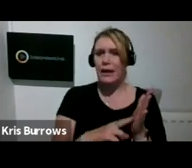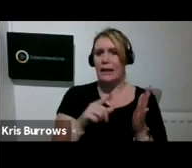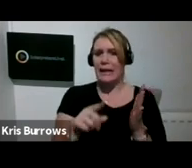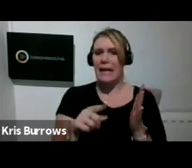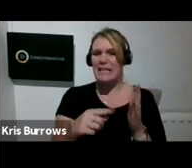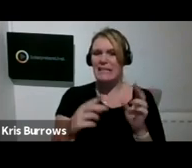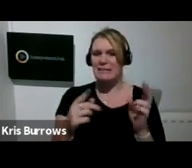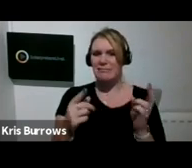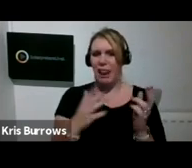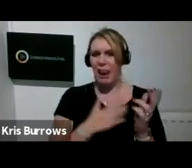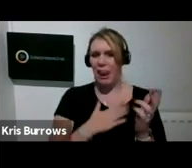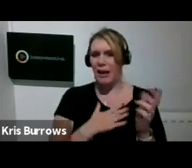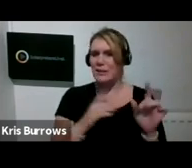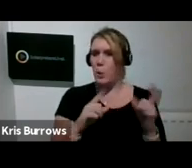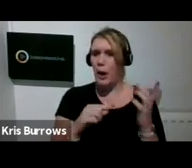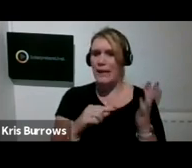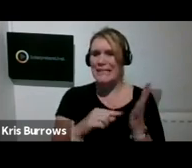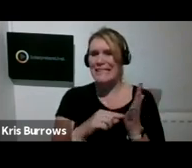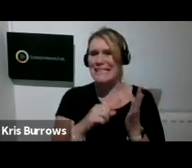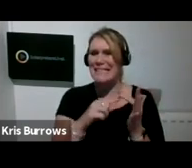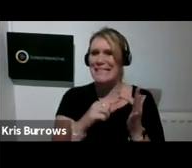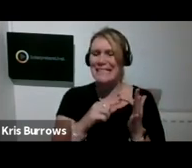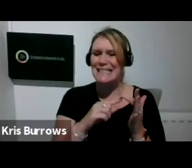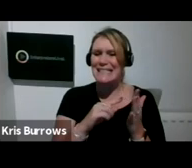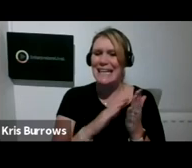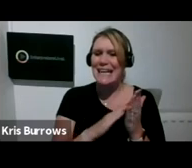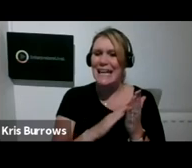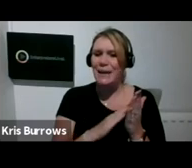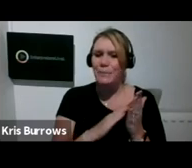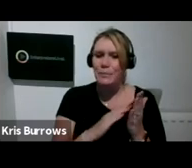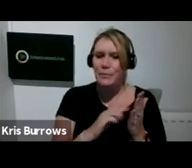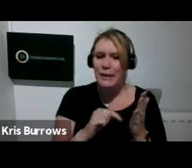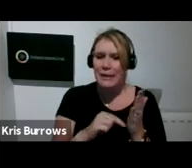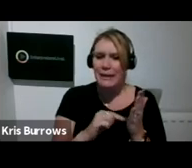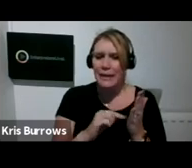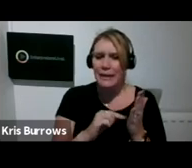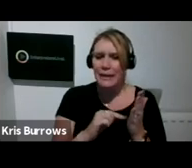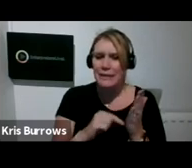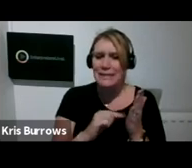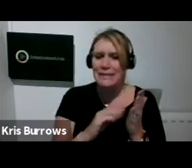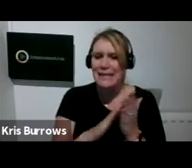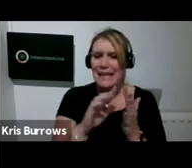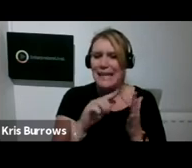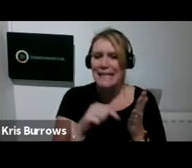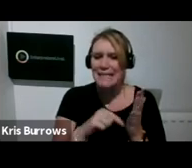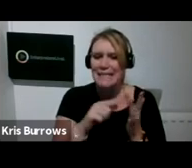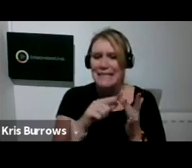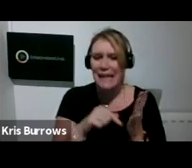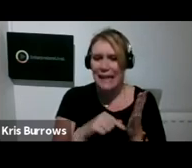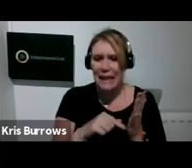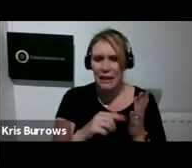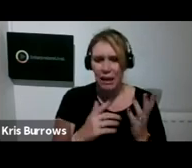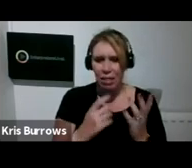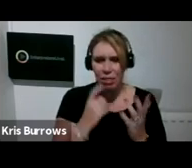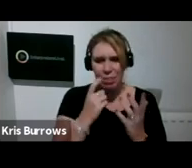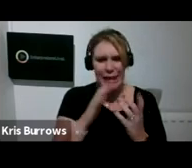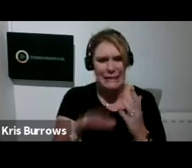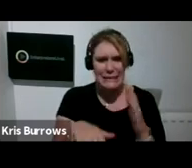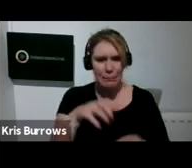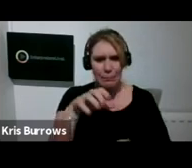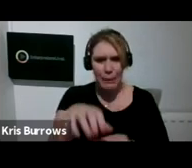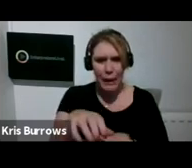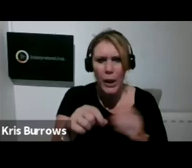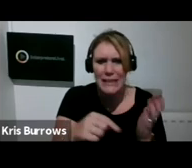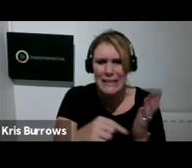I had a dream about him. And he's our tour guide in Tahiti. So that's me there with two palm trees